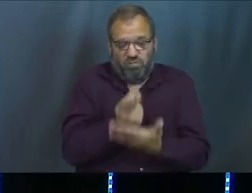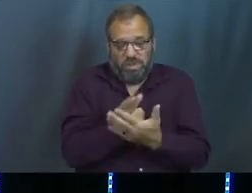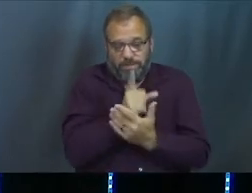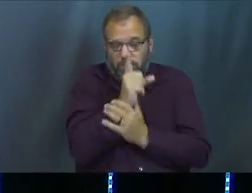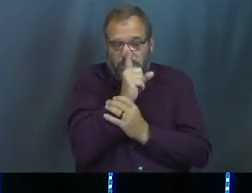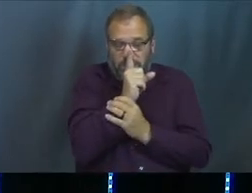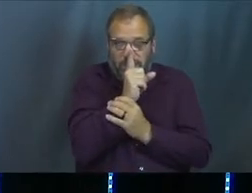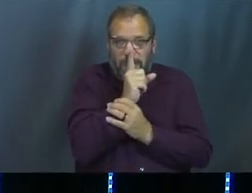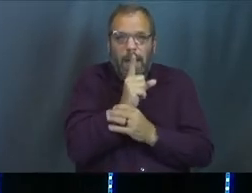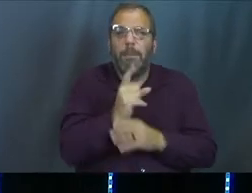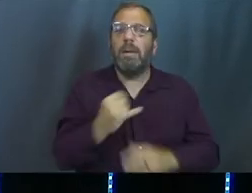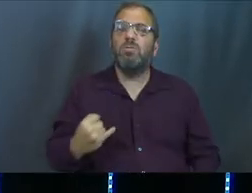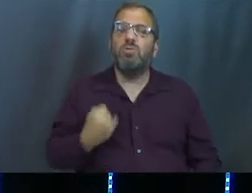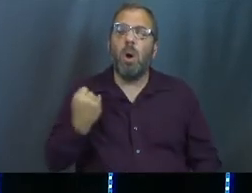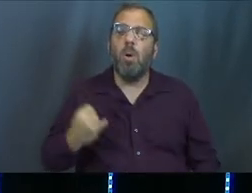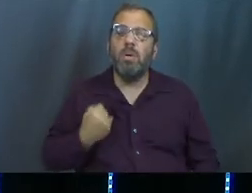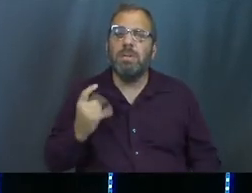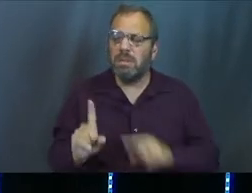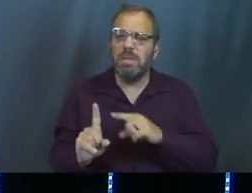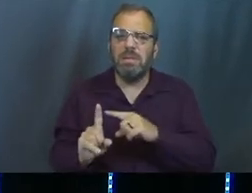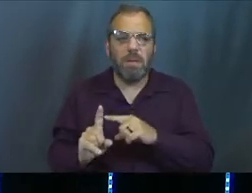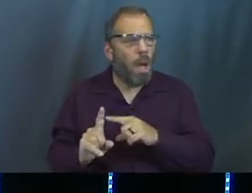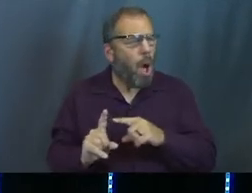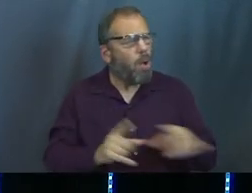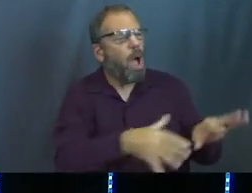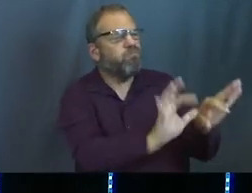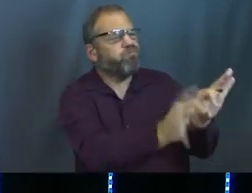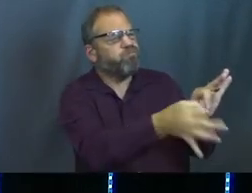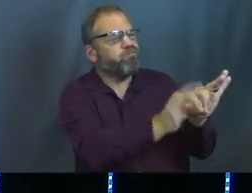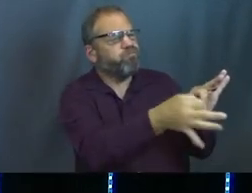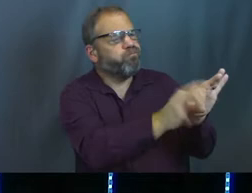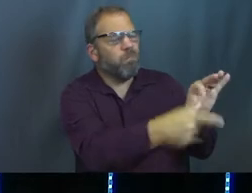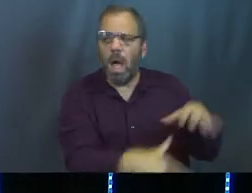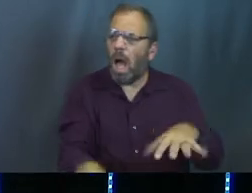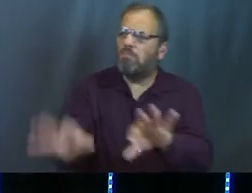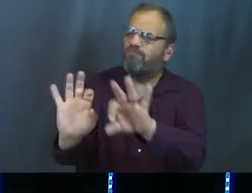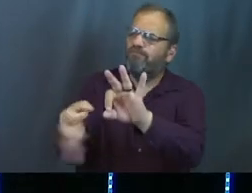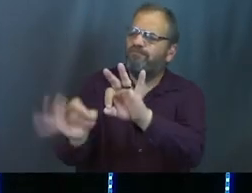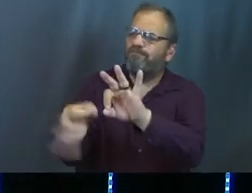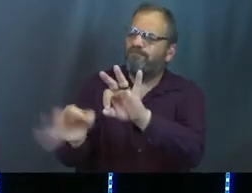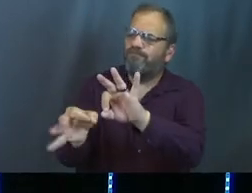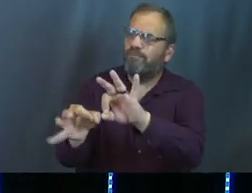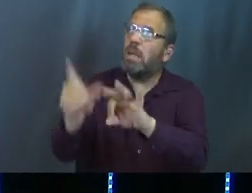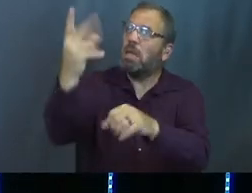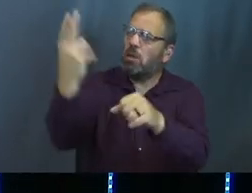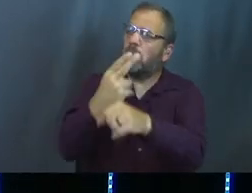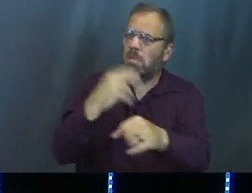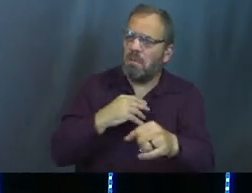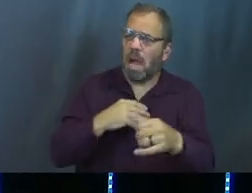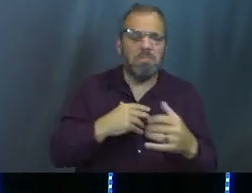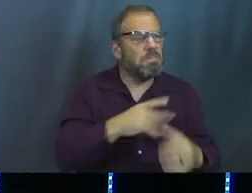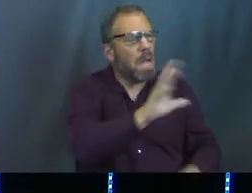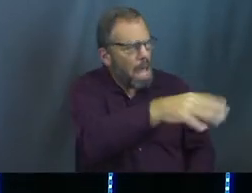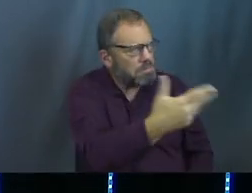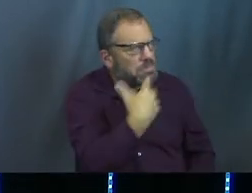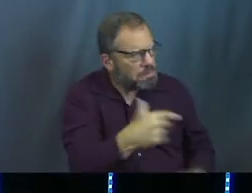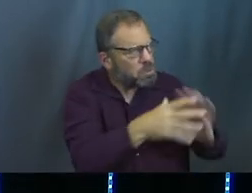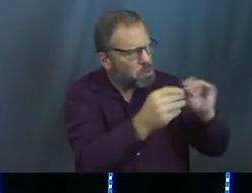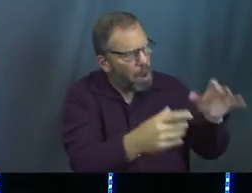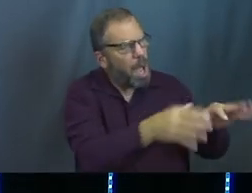You know what I mean? It's like, but he's like, yeah, I can tell you what they mean. God uses me in that way. Here, tell me your dreams.